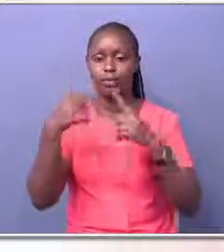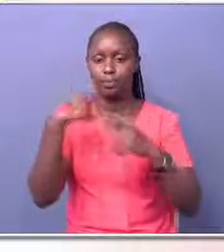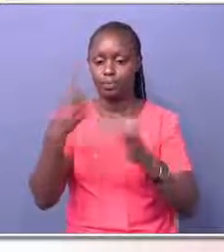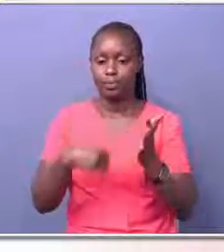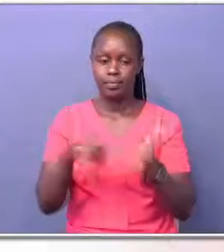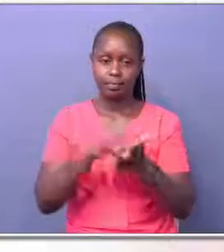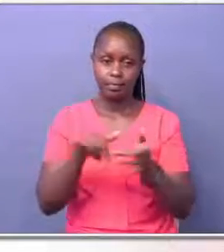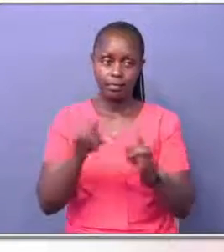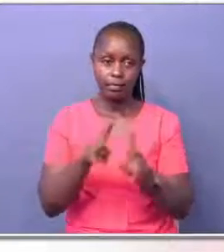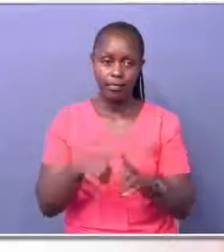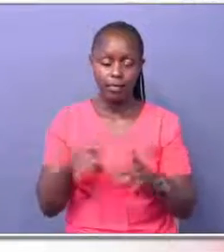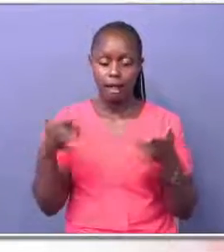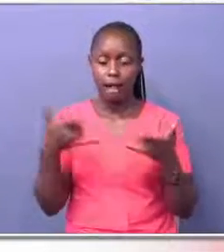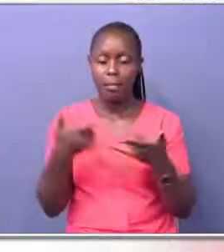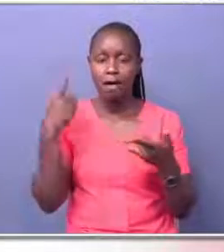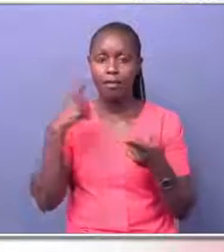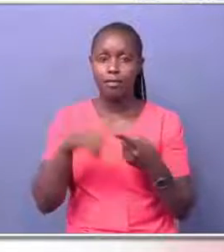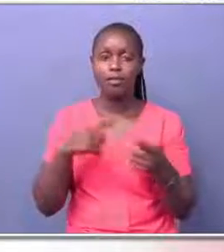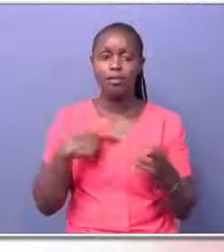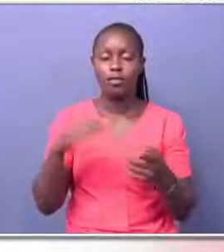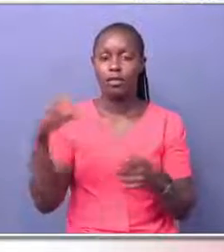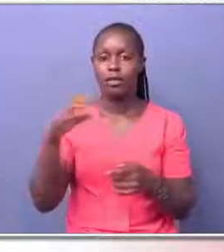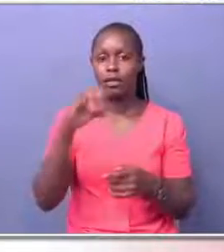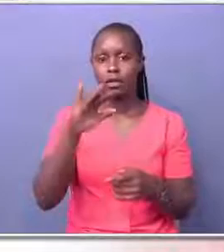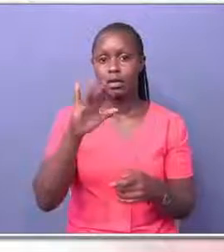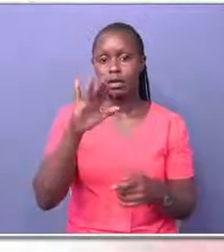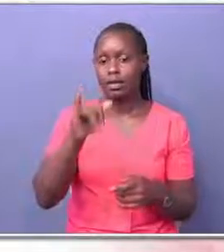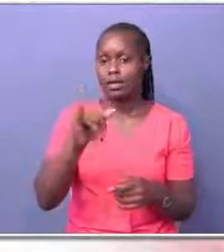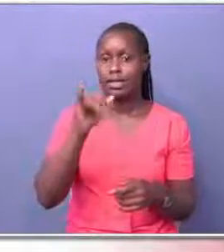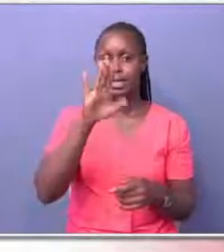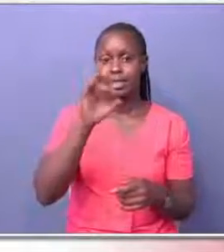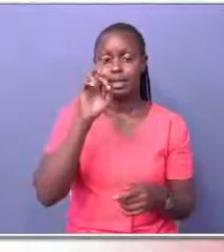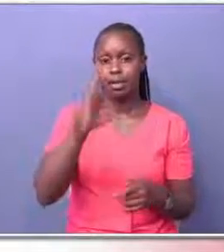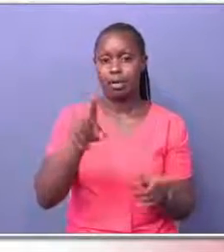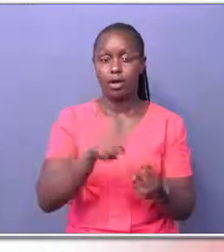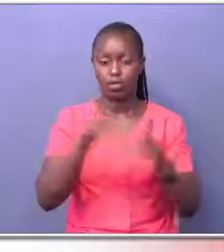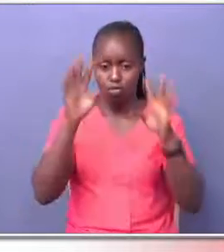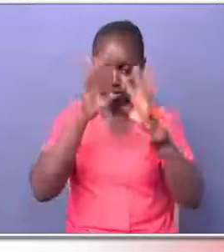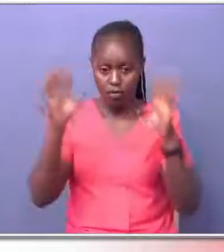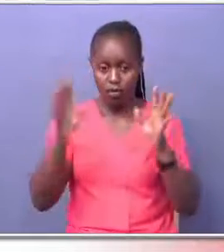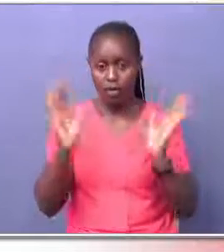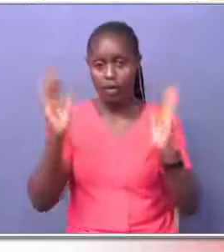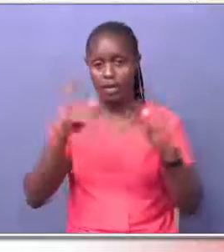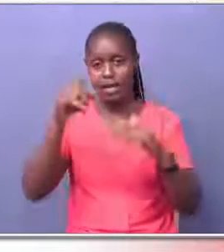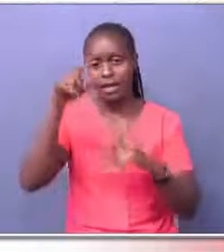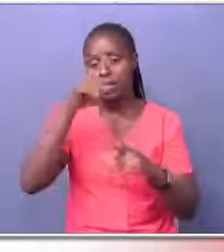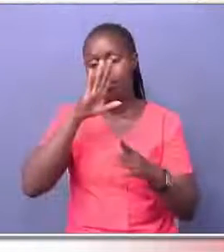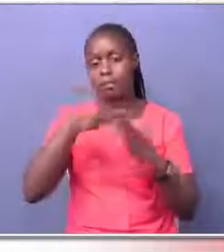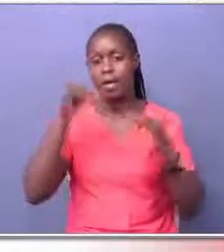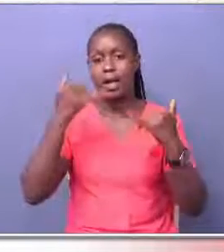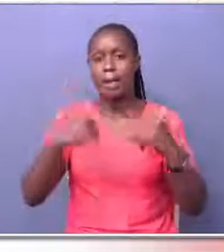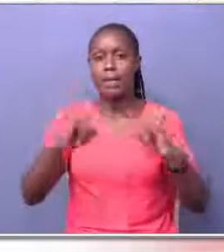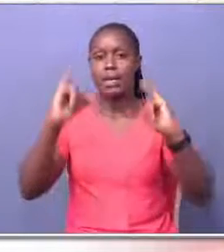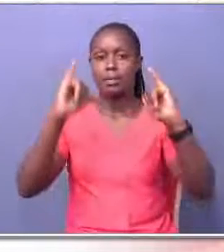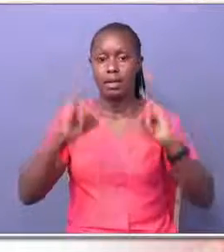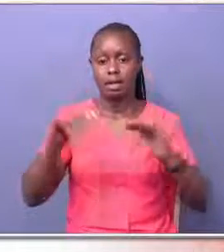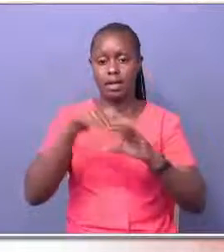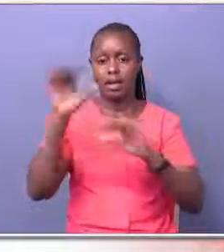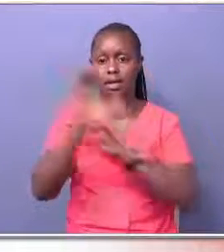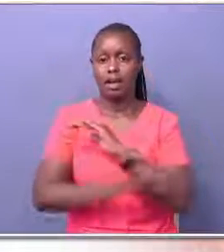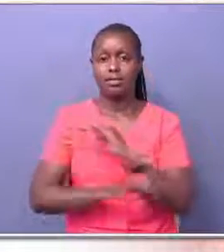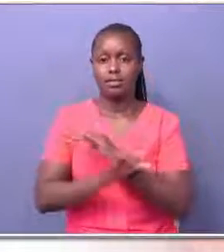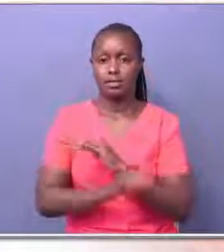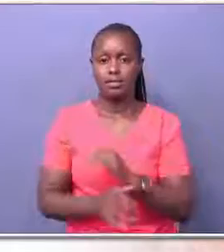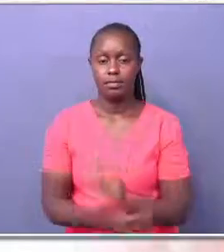exists a gap of cyber experts in the country, and as such, innovative conferences need to be implemented across the country.